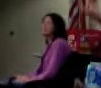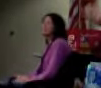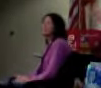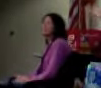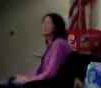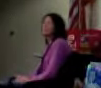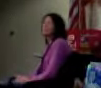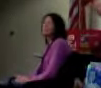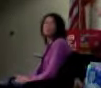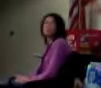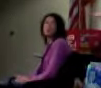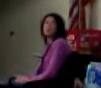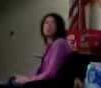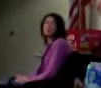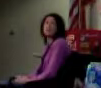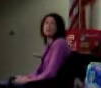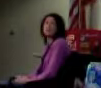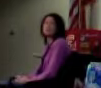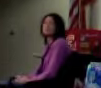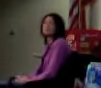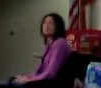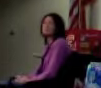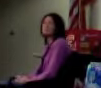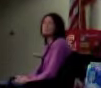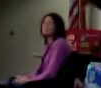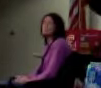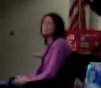So you just have the prism of your parents, Right. Okay.